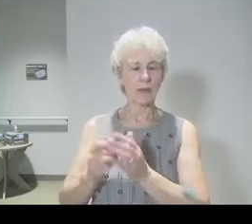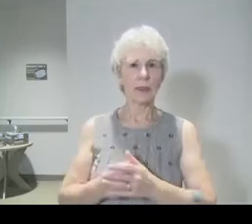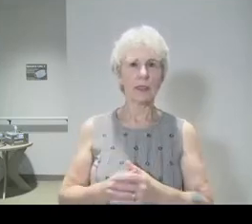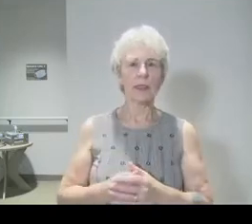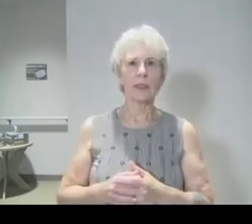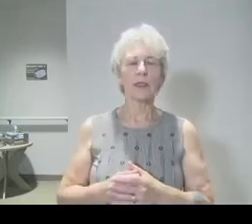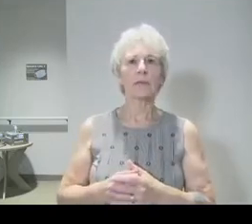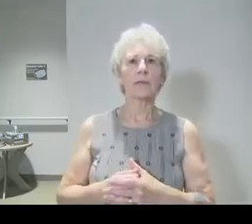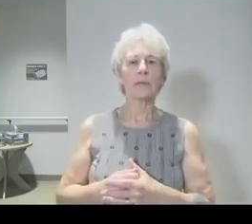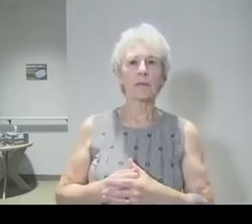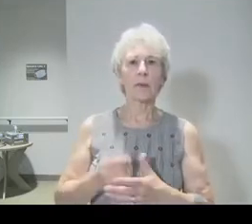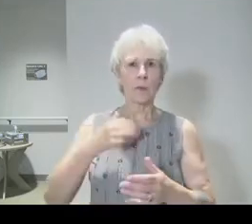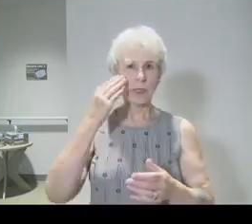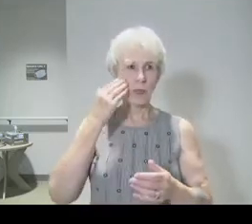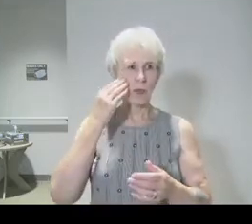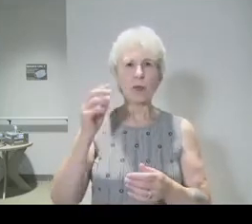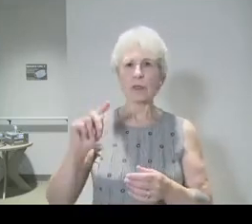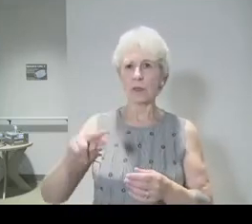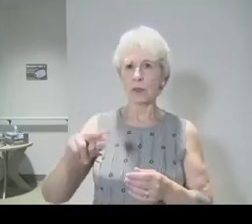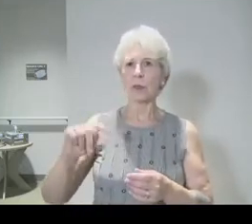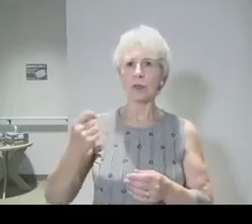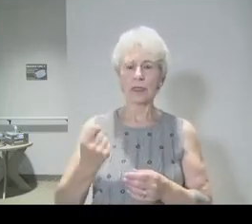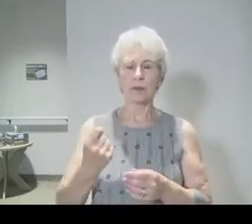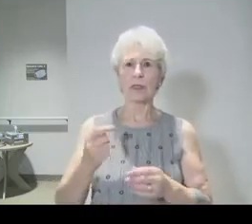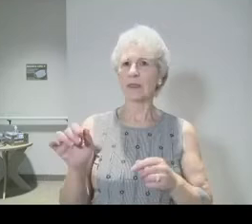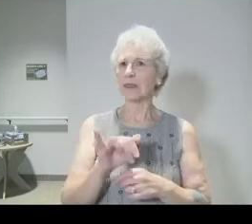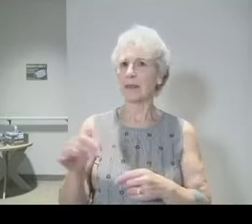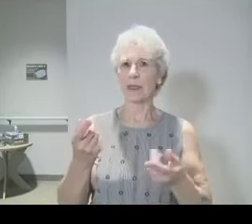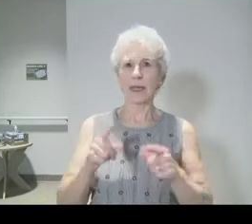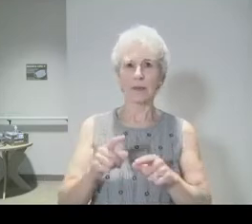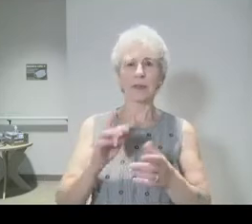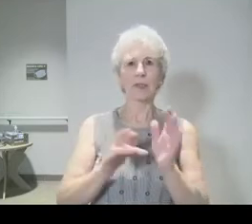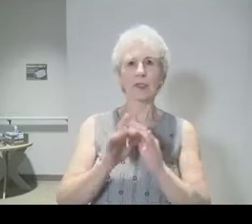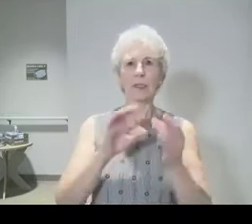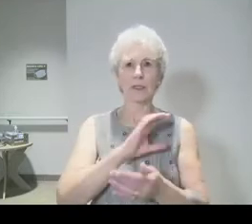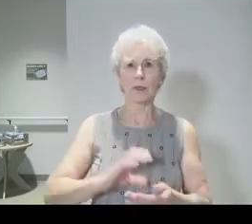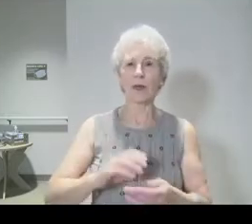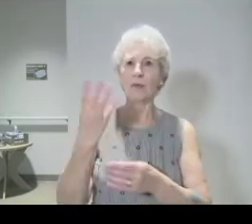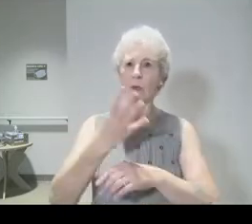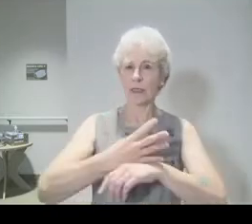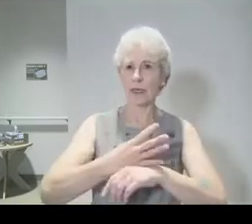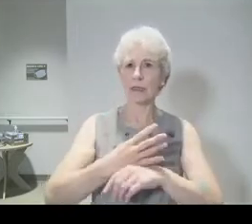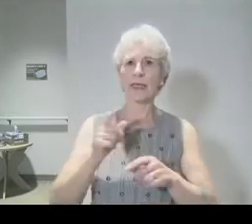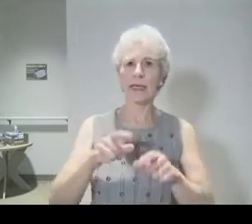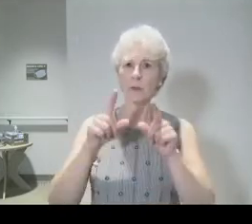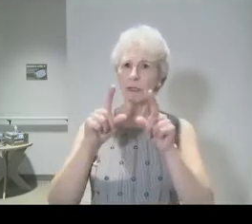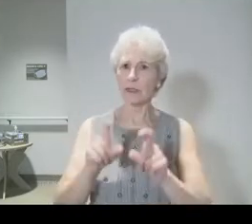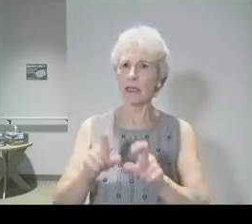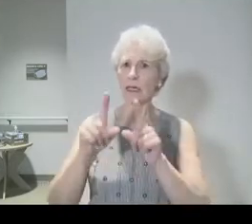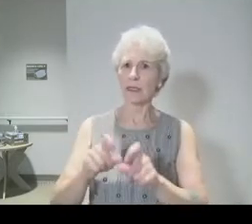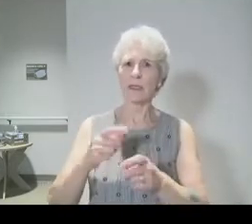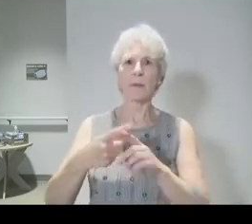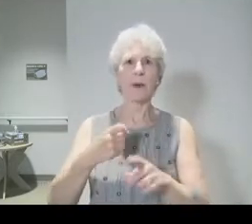from the New Testament that the same thing happened to Jesus Christ during that last week of his life. For four days, he was tested by the